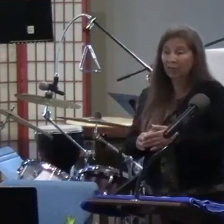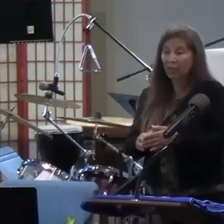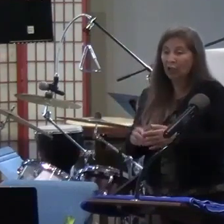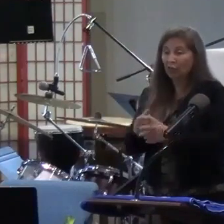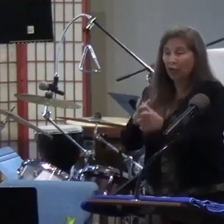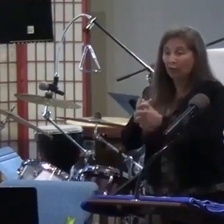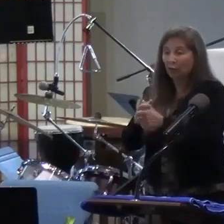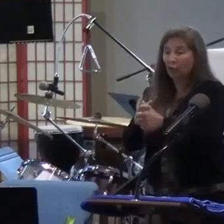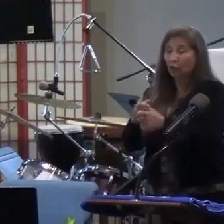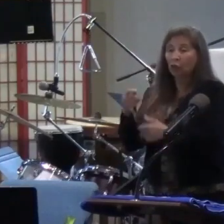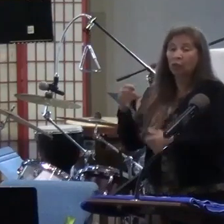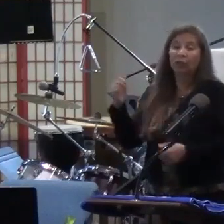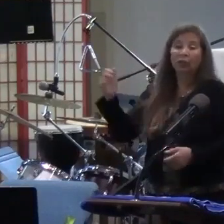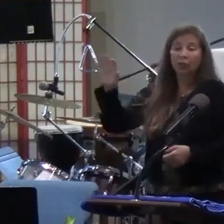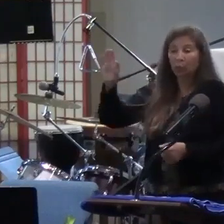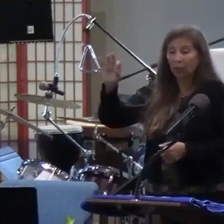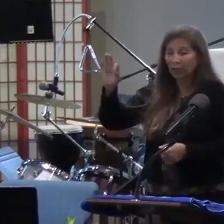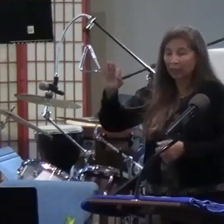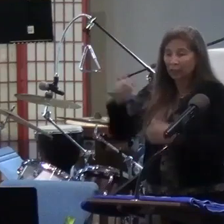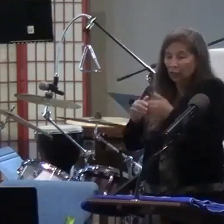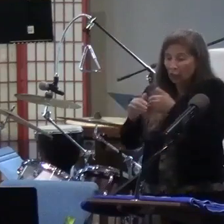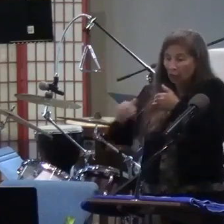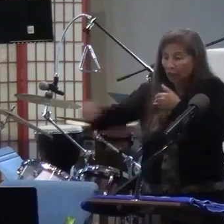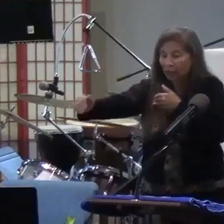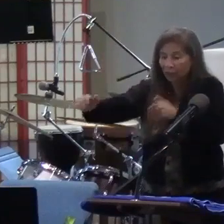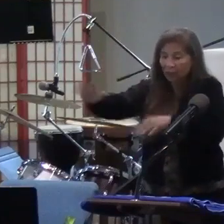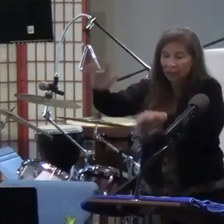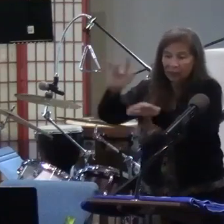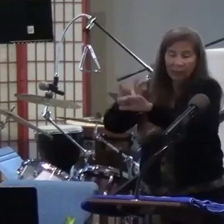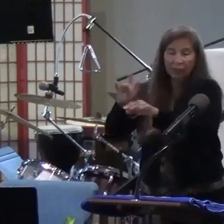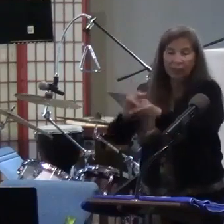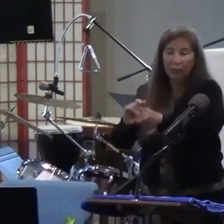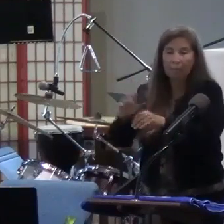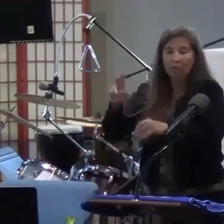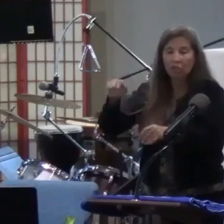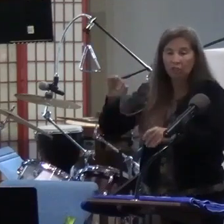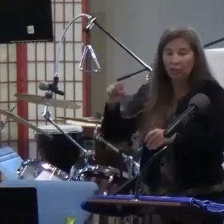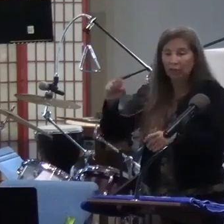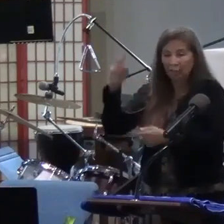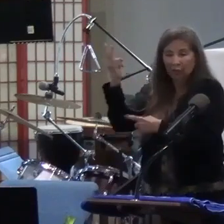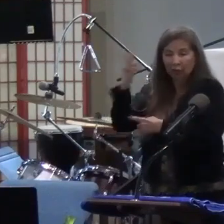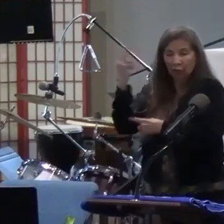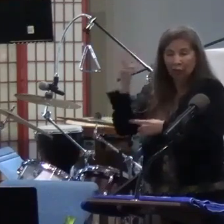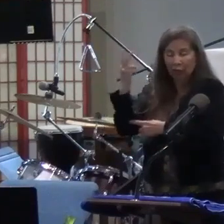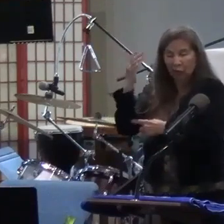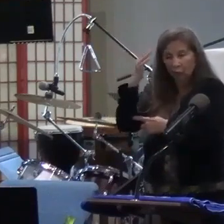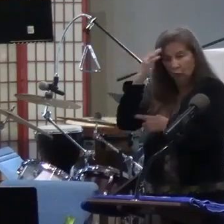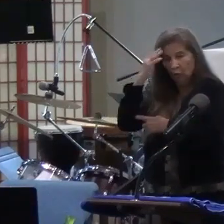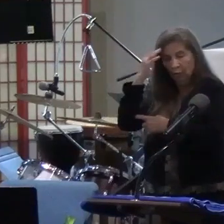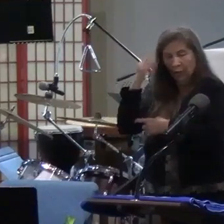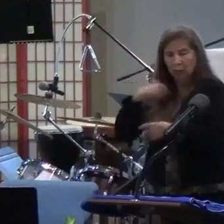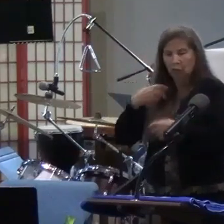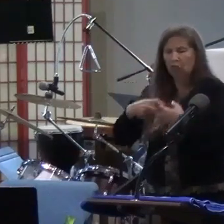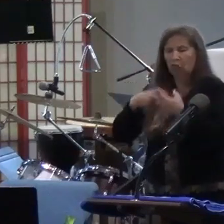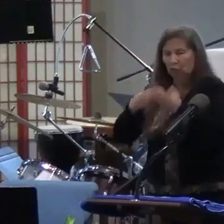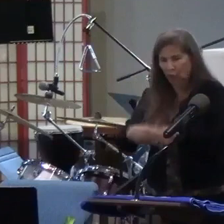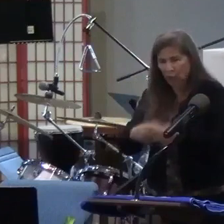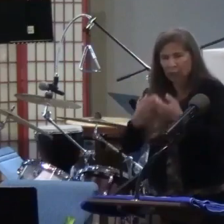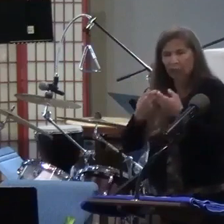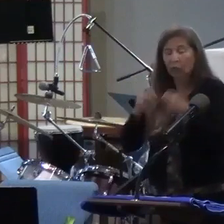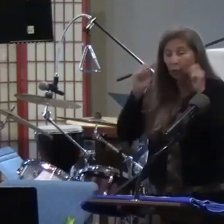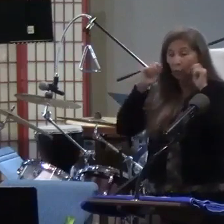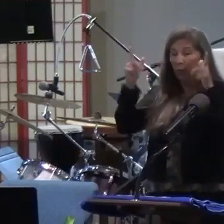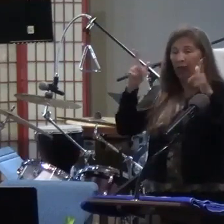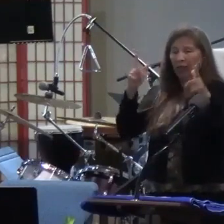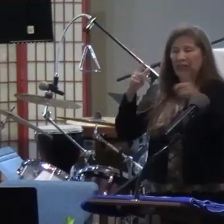20-yard touchdown, which eventually led to a Michigan victory. And I want you to know that as you and I struggle, as we wake